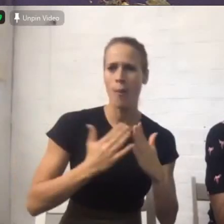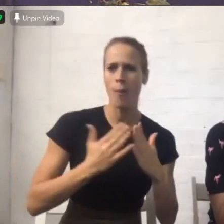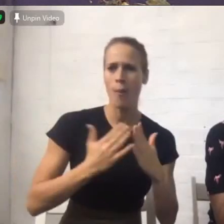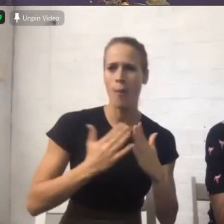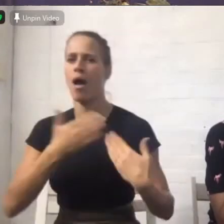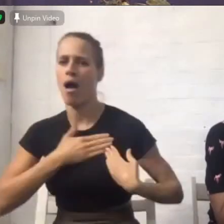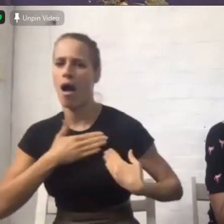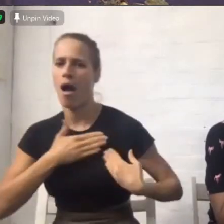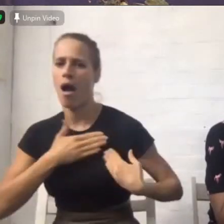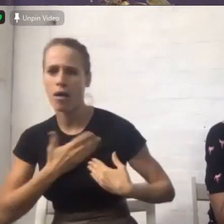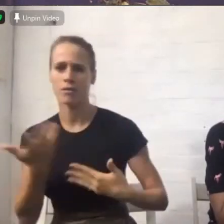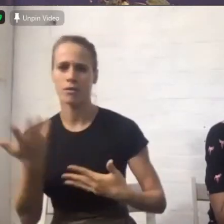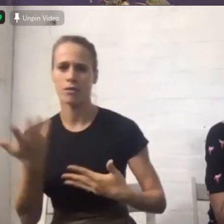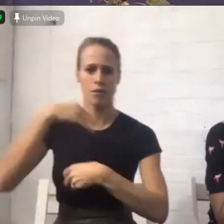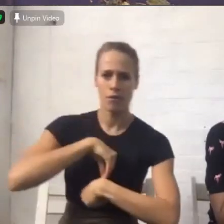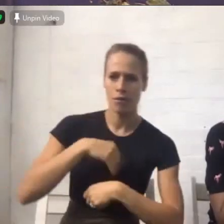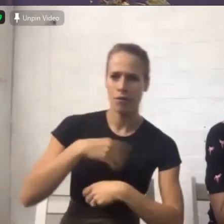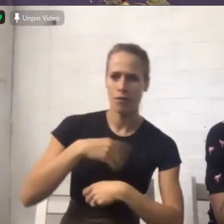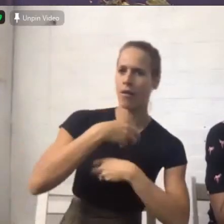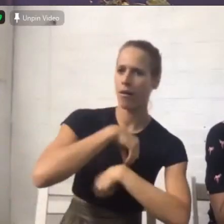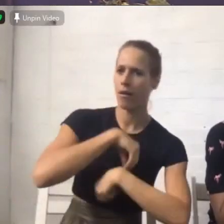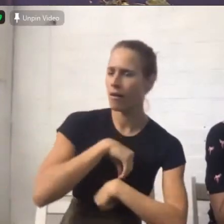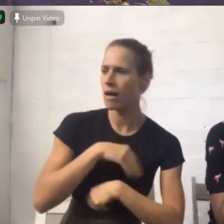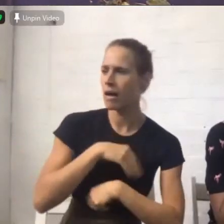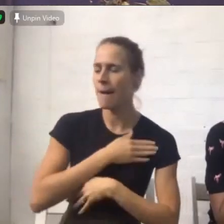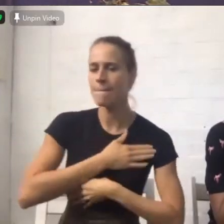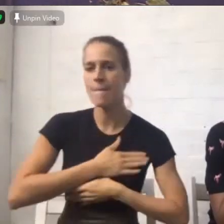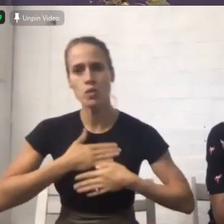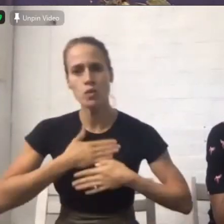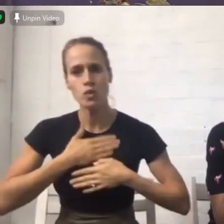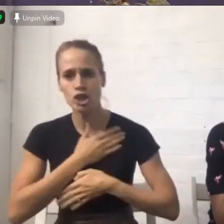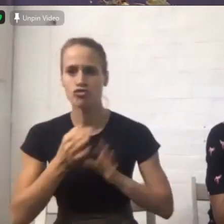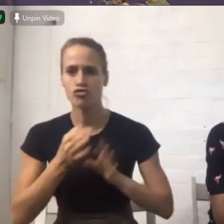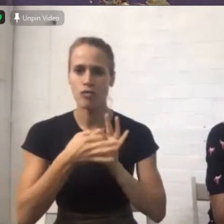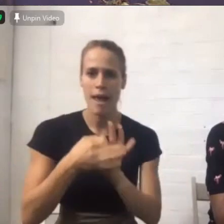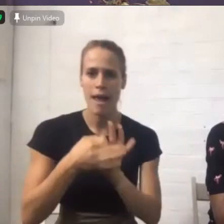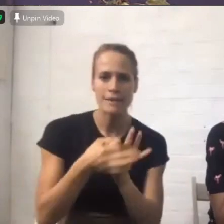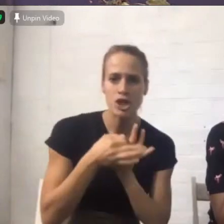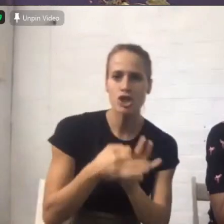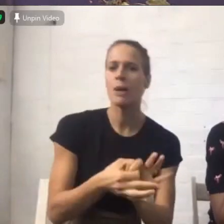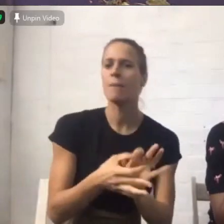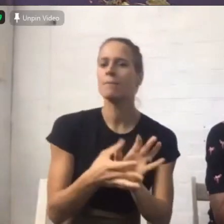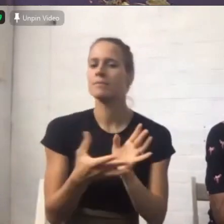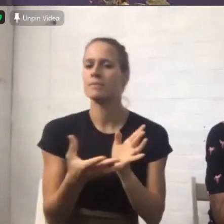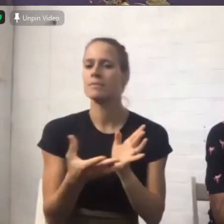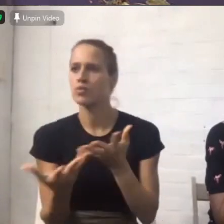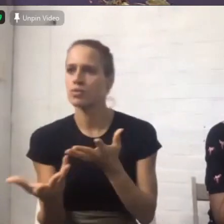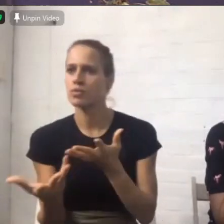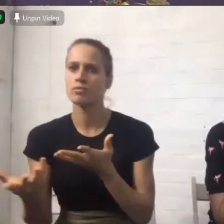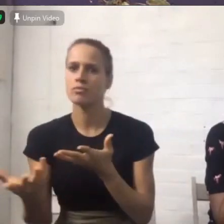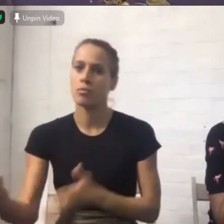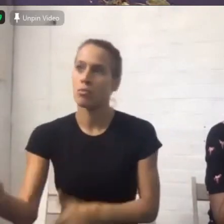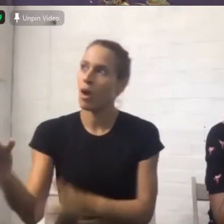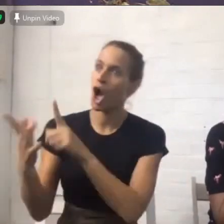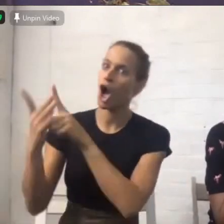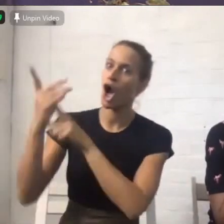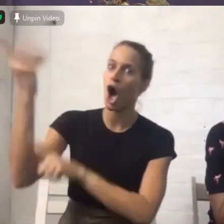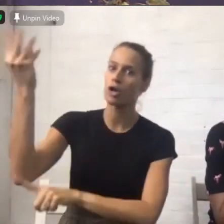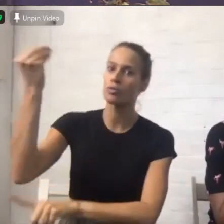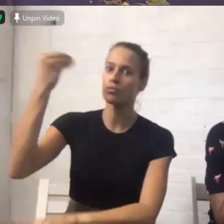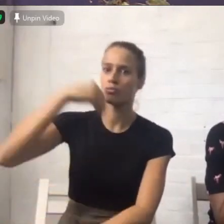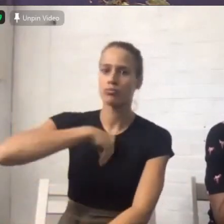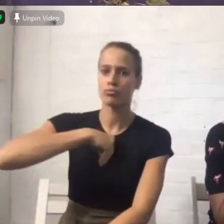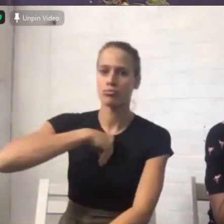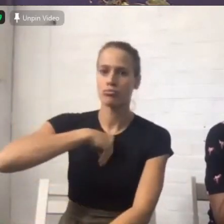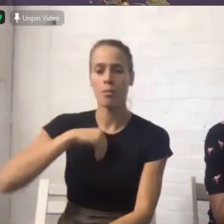emotions it will come into your relationships you will take the peace of God into your workplace you will take the peace of God